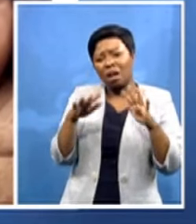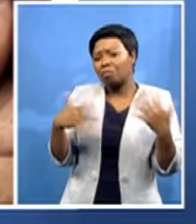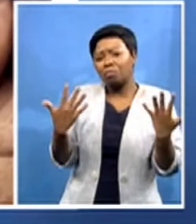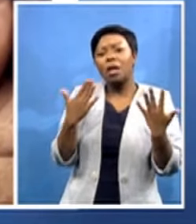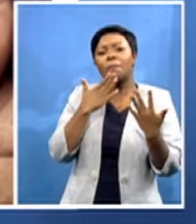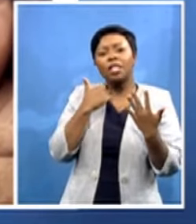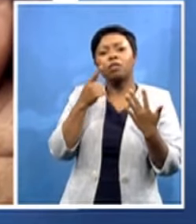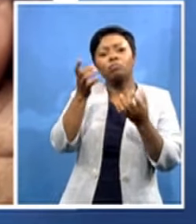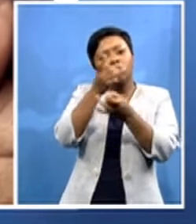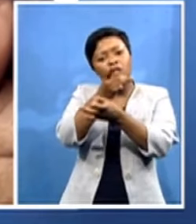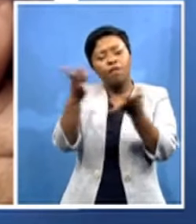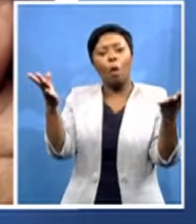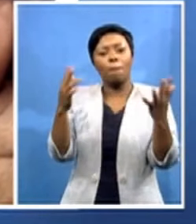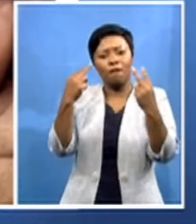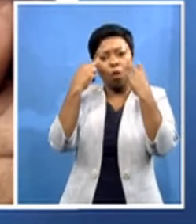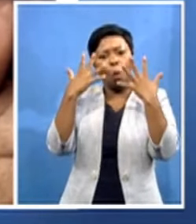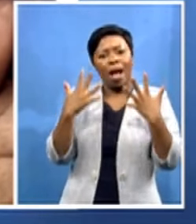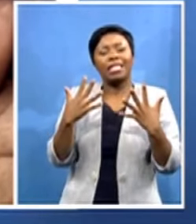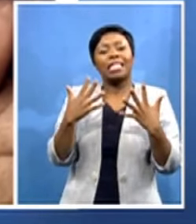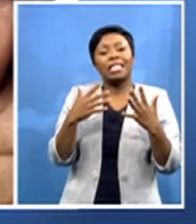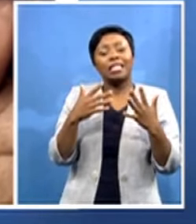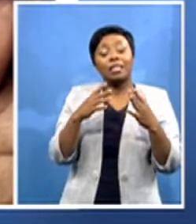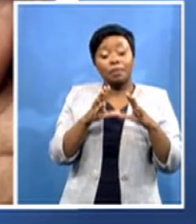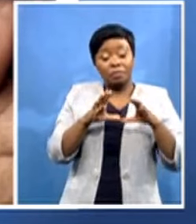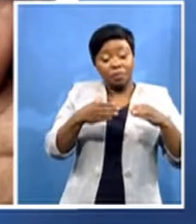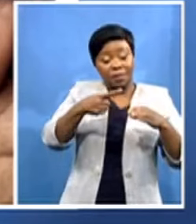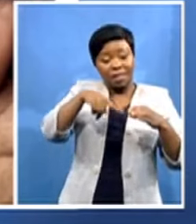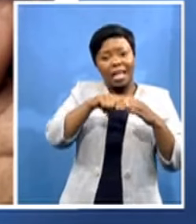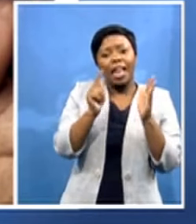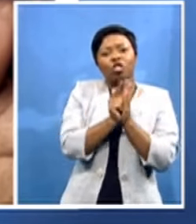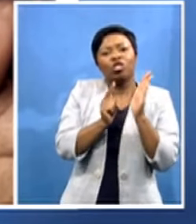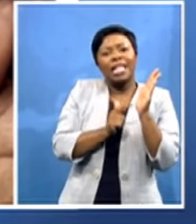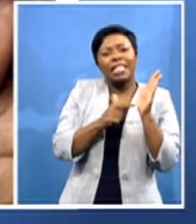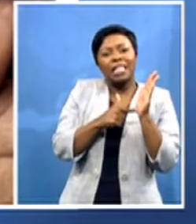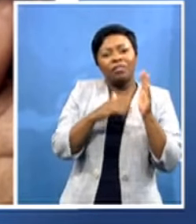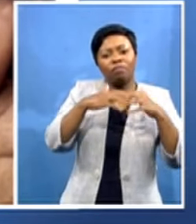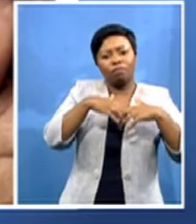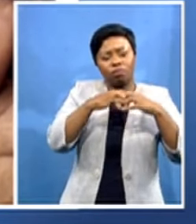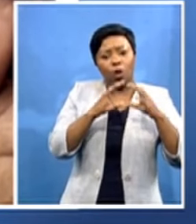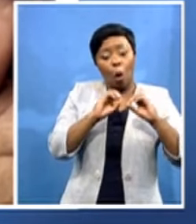body and why it's important to monitor its movements what would you say